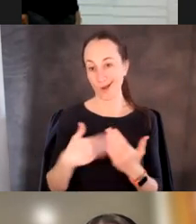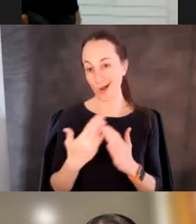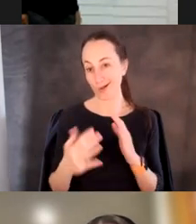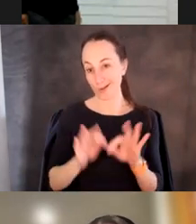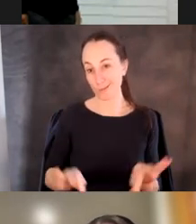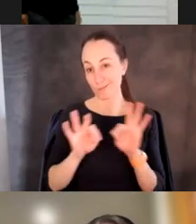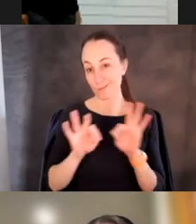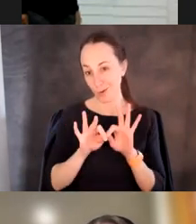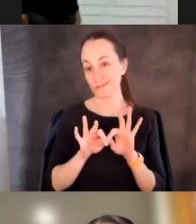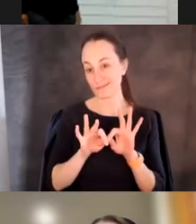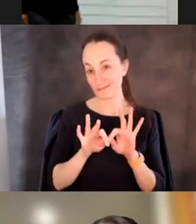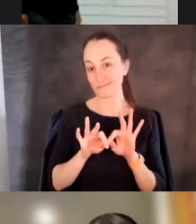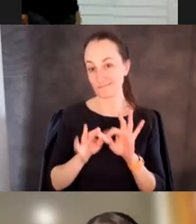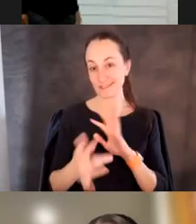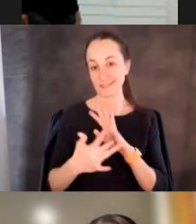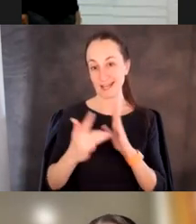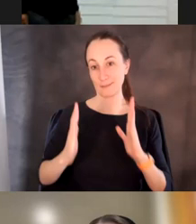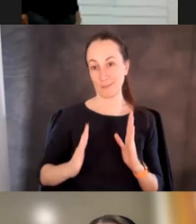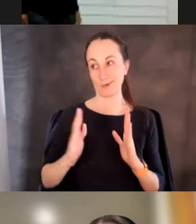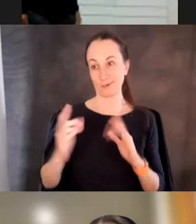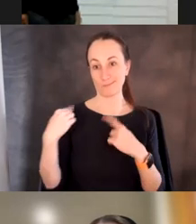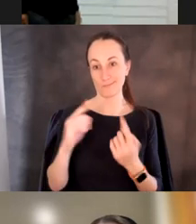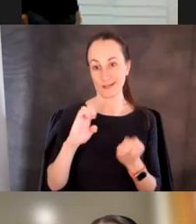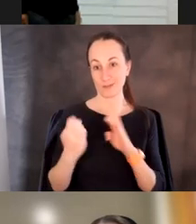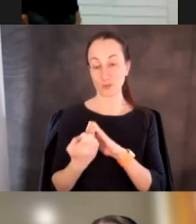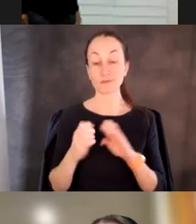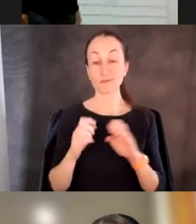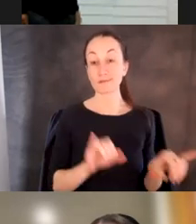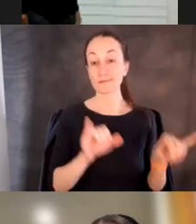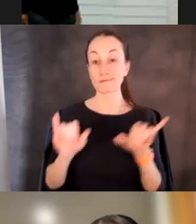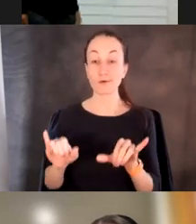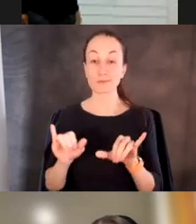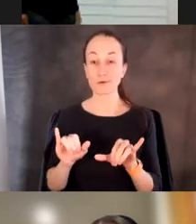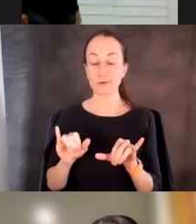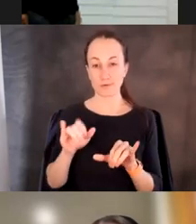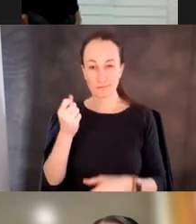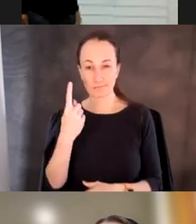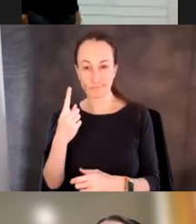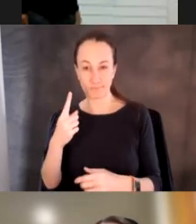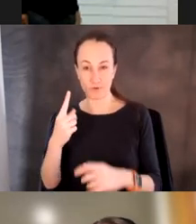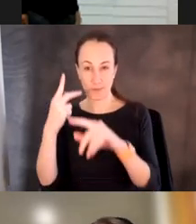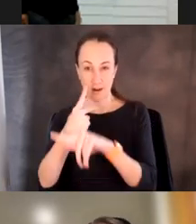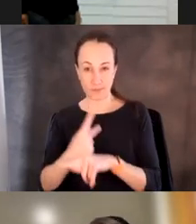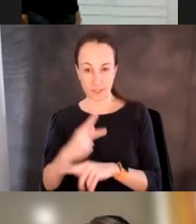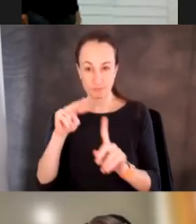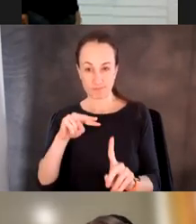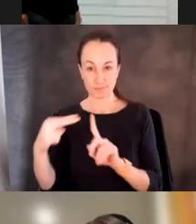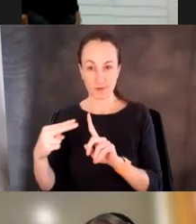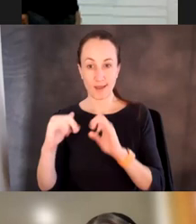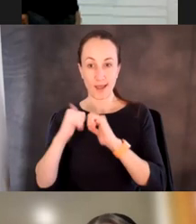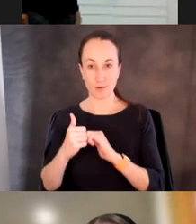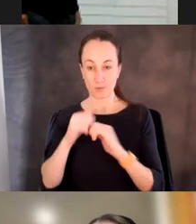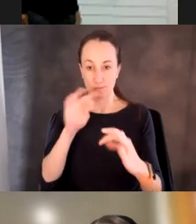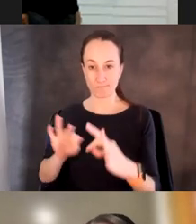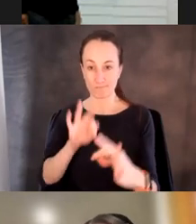in, in directed evolution. Um, I think the second important thing is to understand from a computational standpoint, how should we optimally